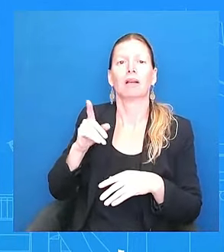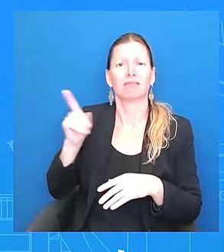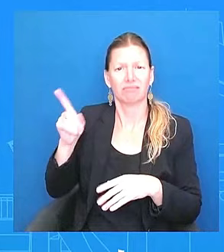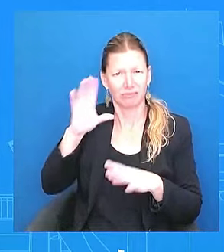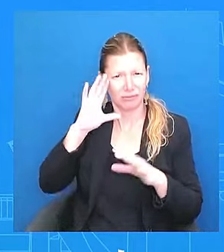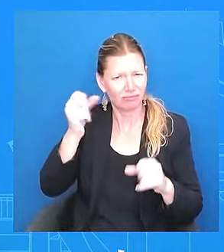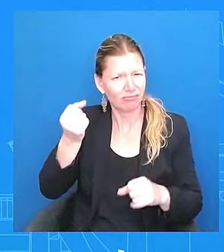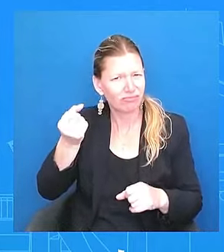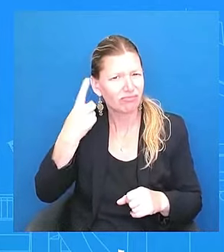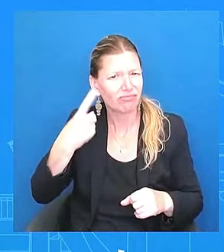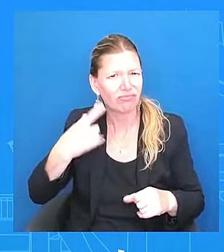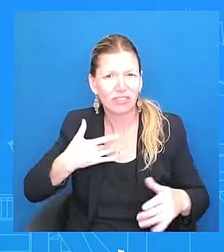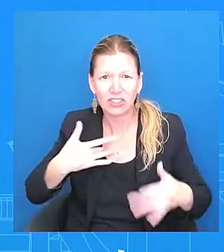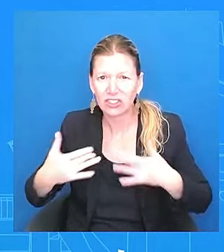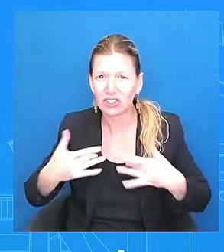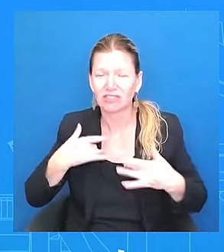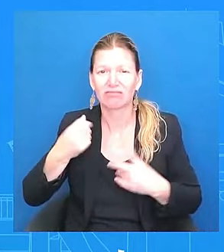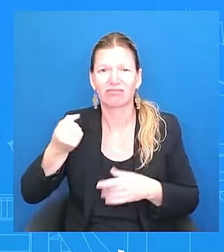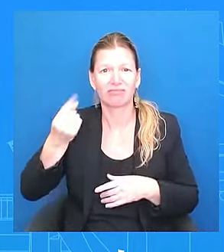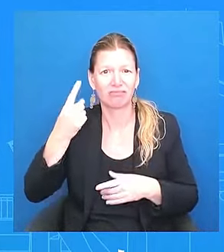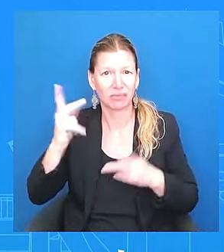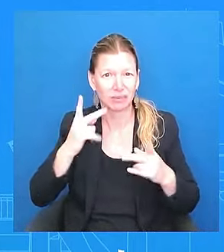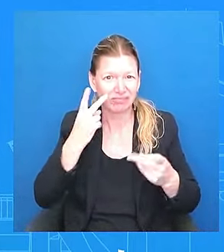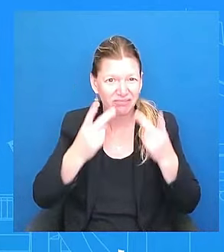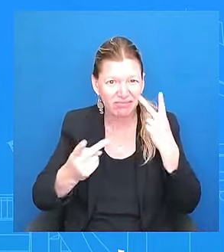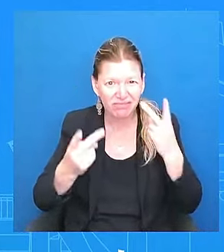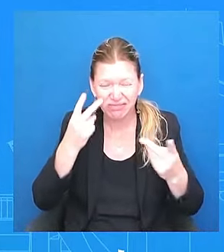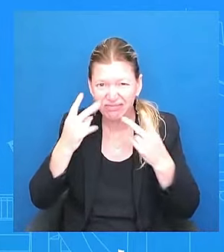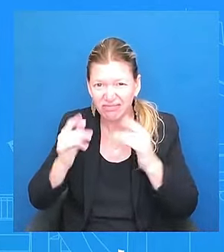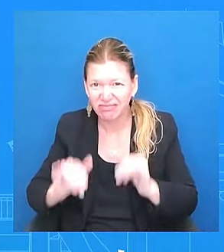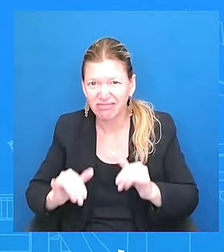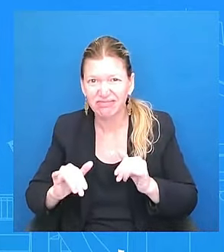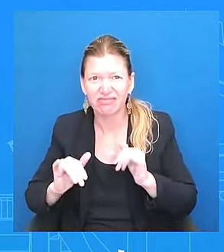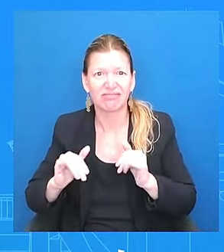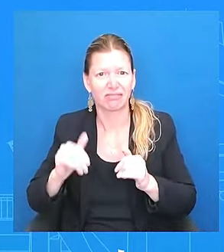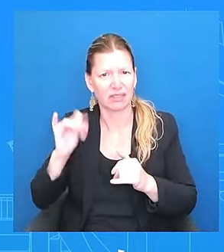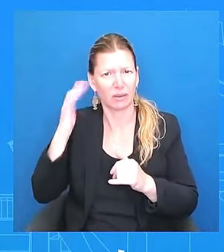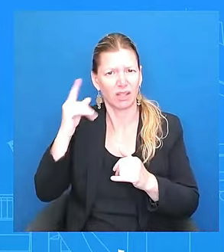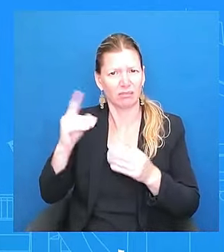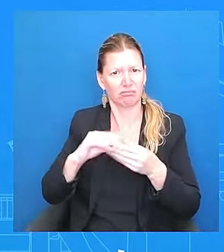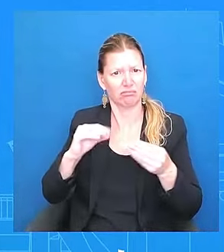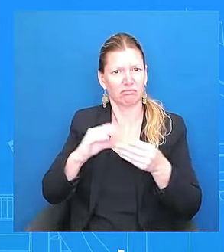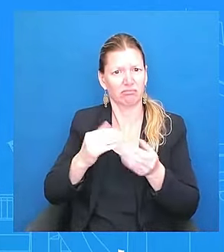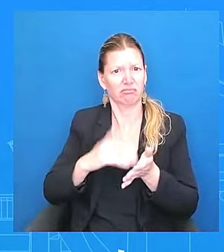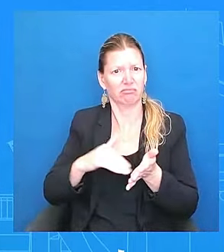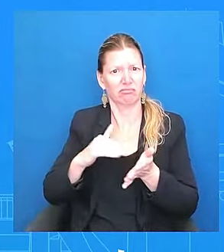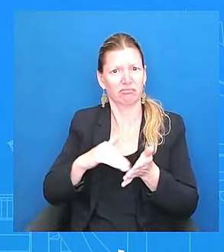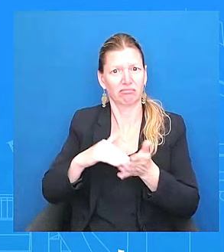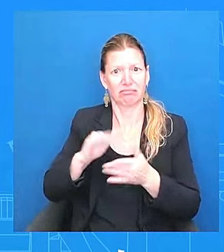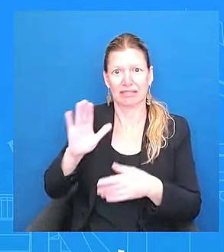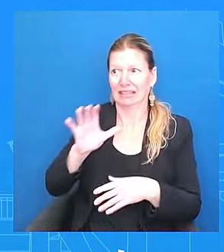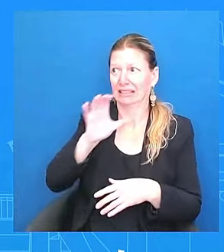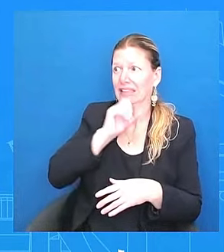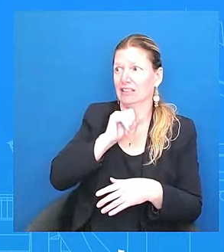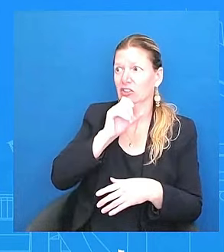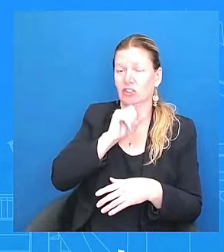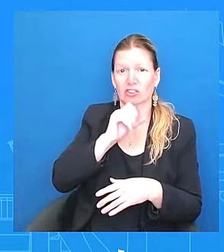multiple times. And he's spoken about his age, for example, multiple times, not just this past Friday.